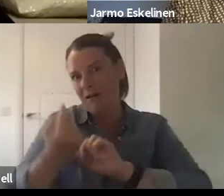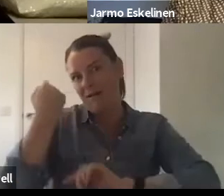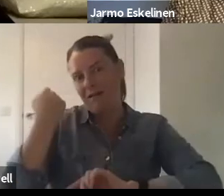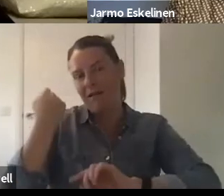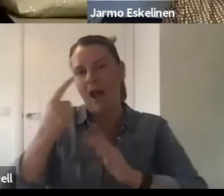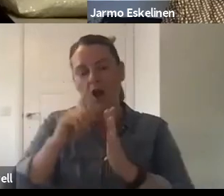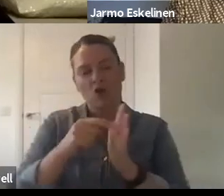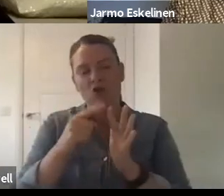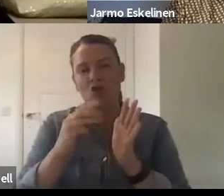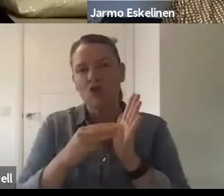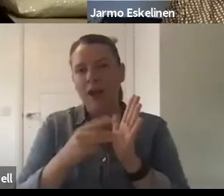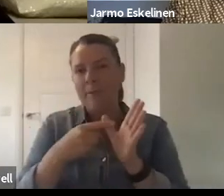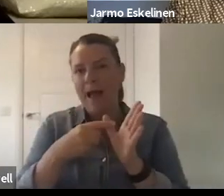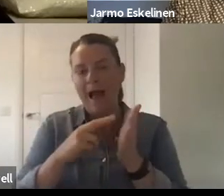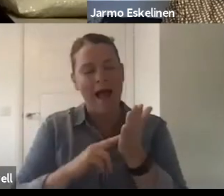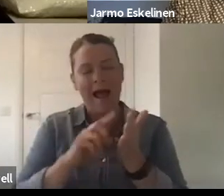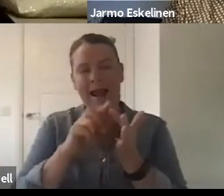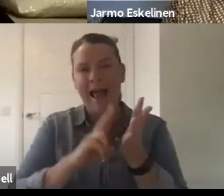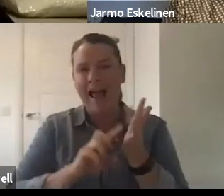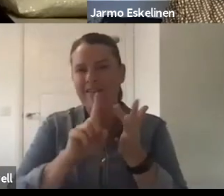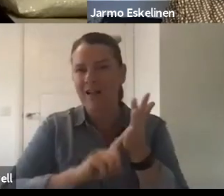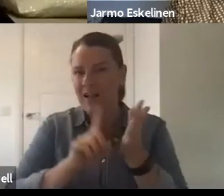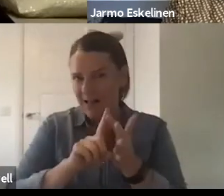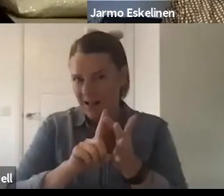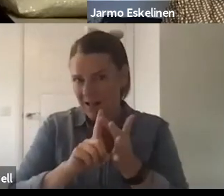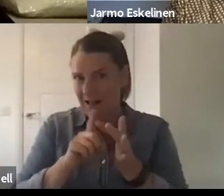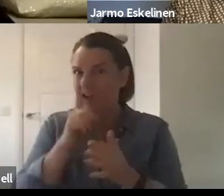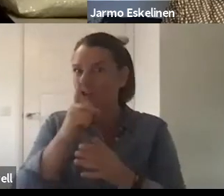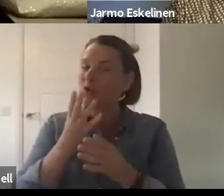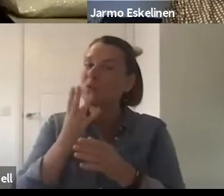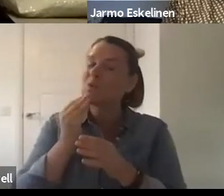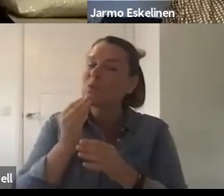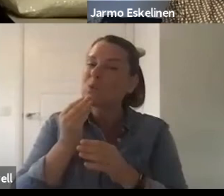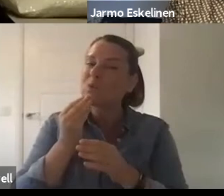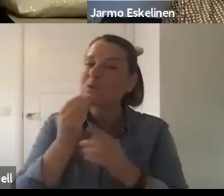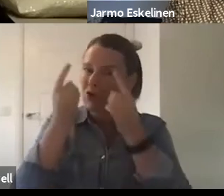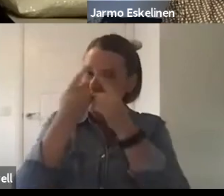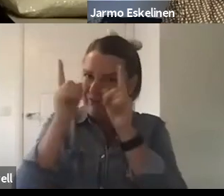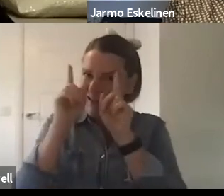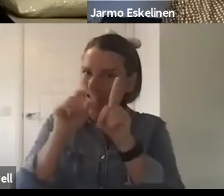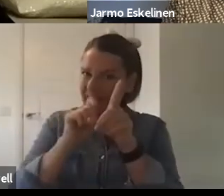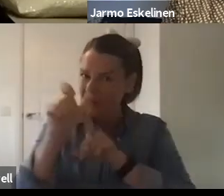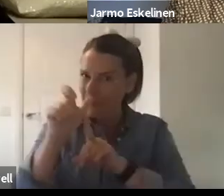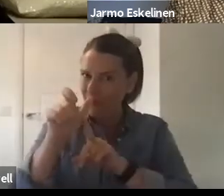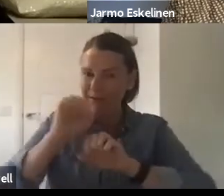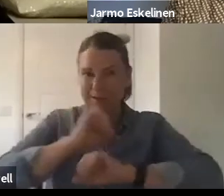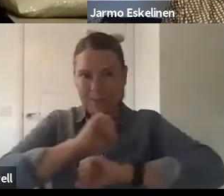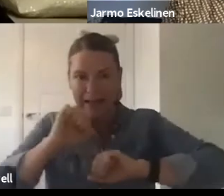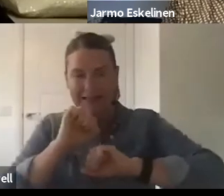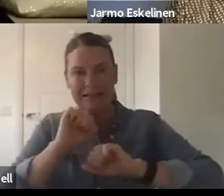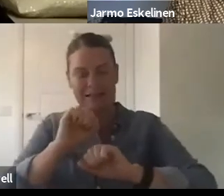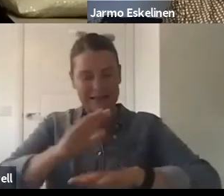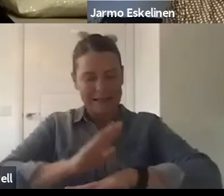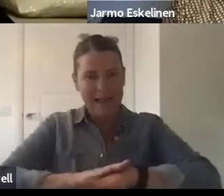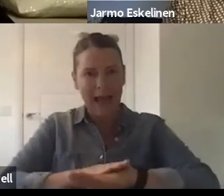was benefited from space at the University of Edinburgh, which gave her time to write a book. And so